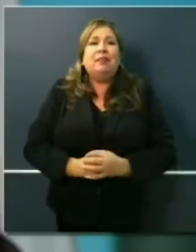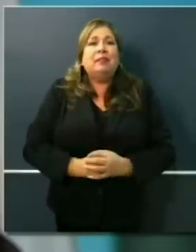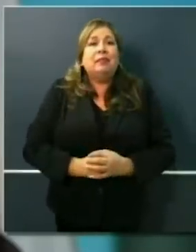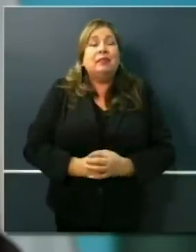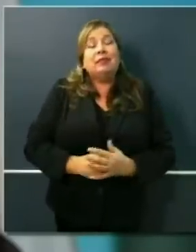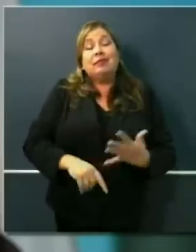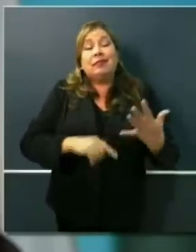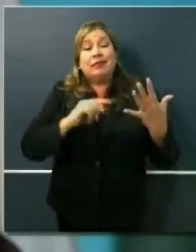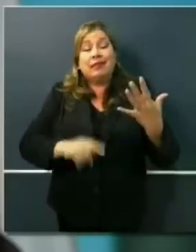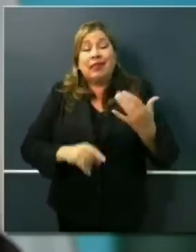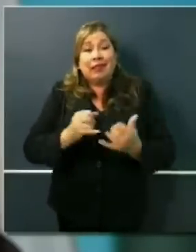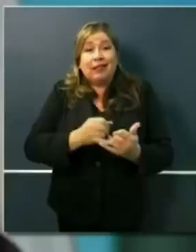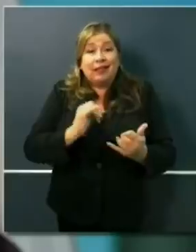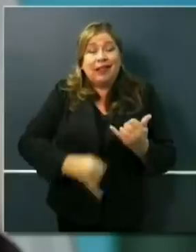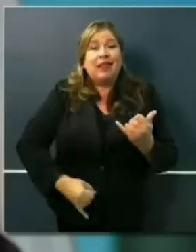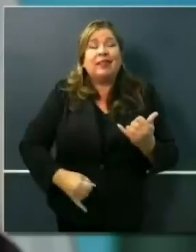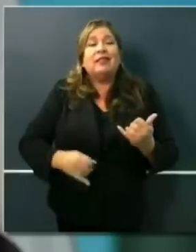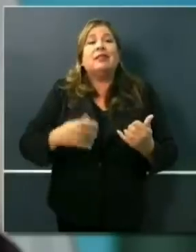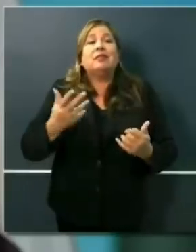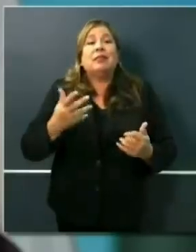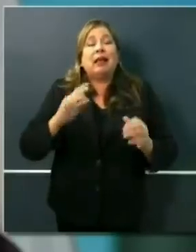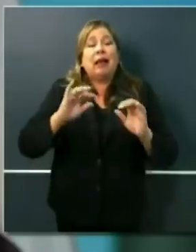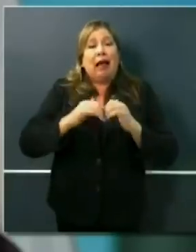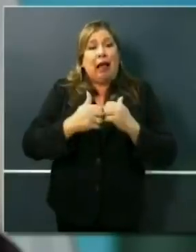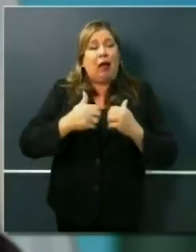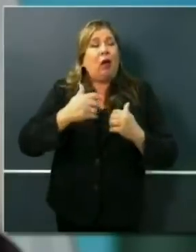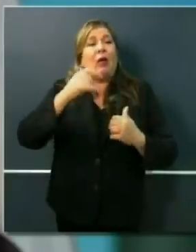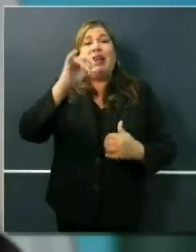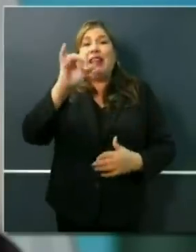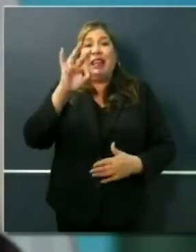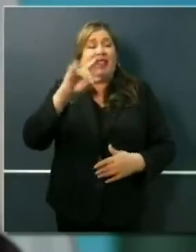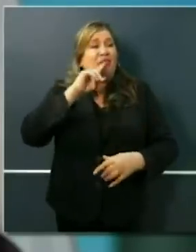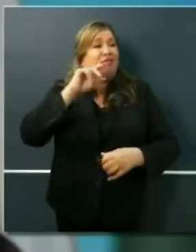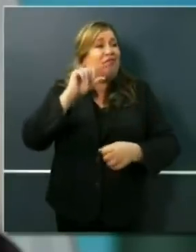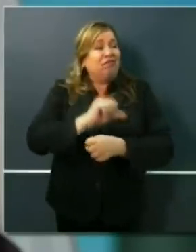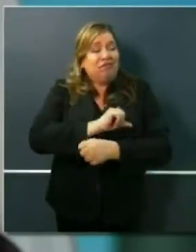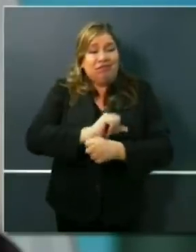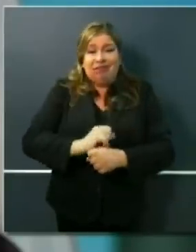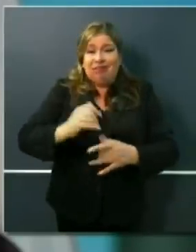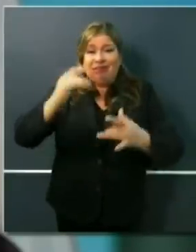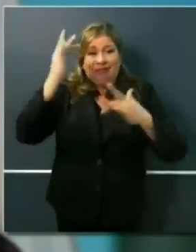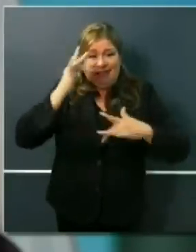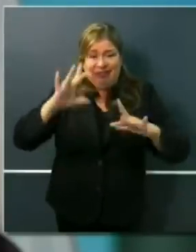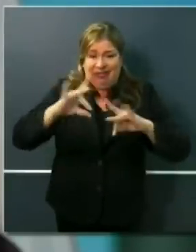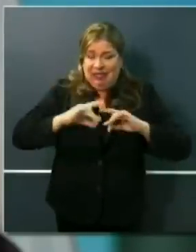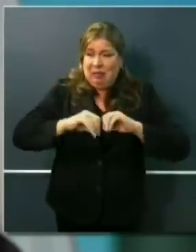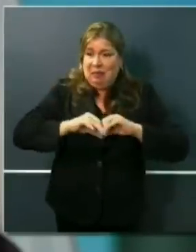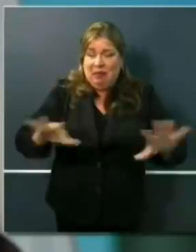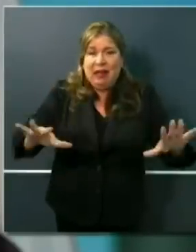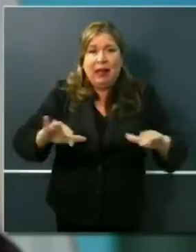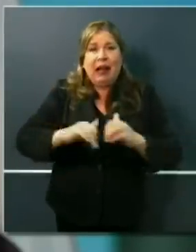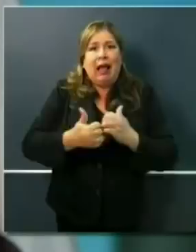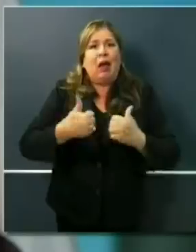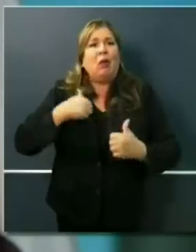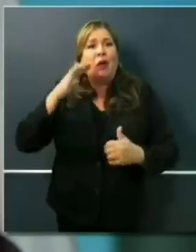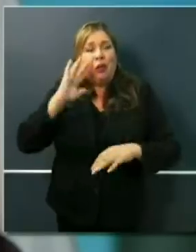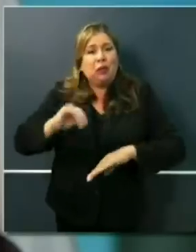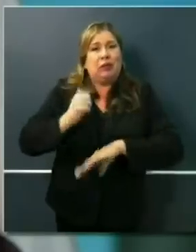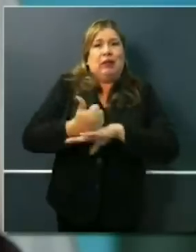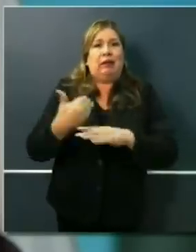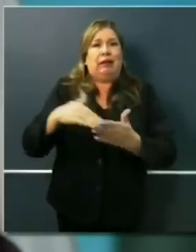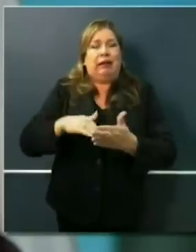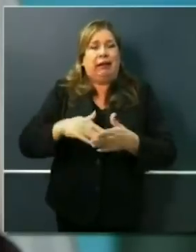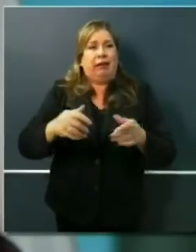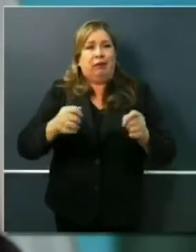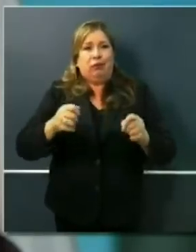more vigorous controls. And that's just a process that will perhaps be the most